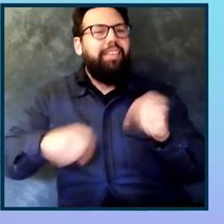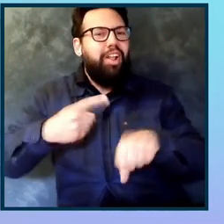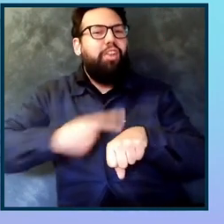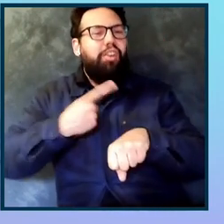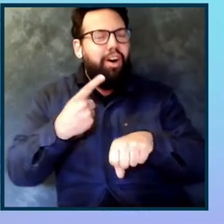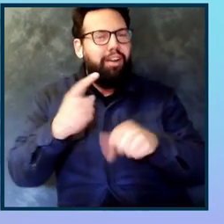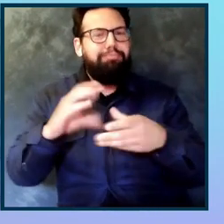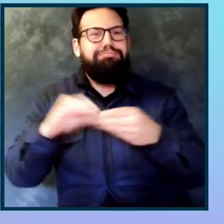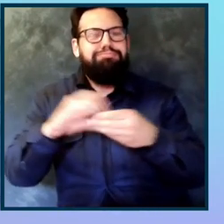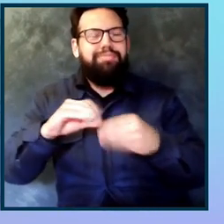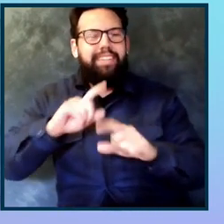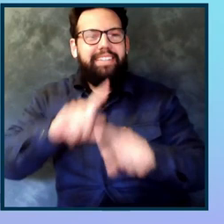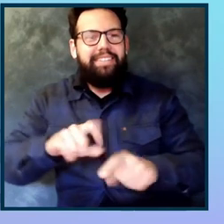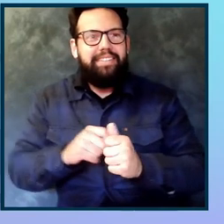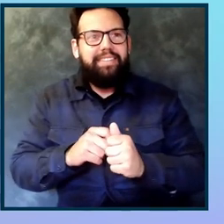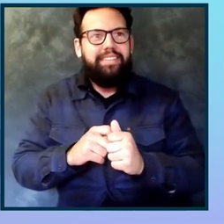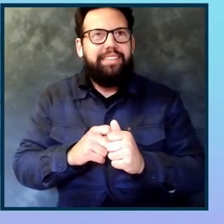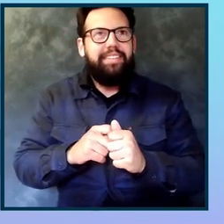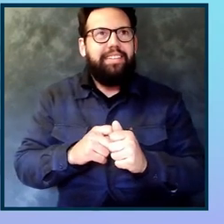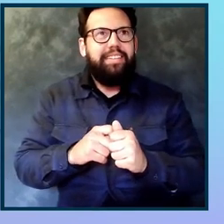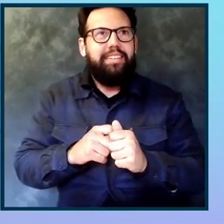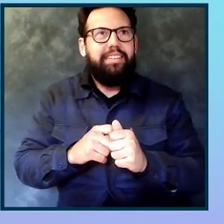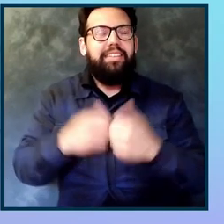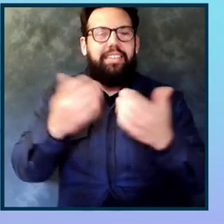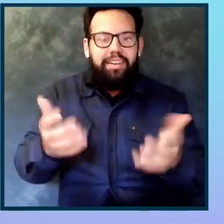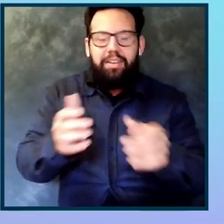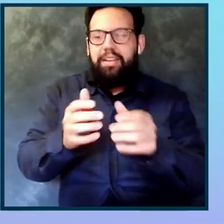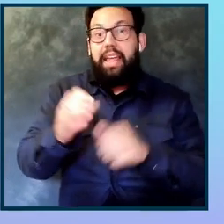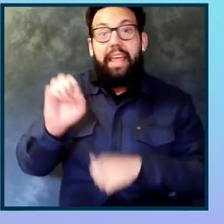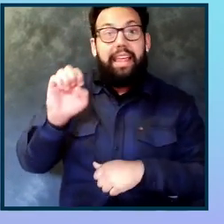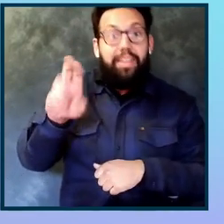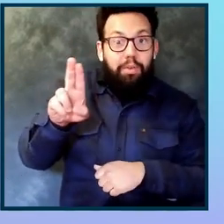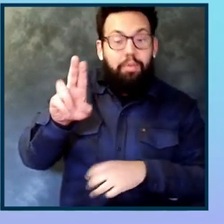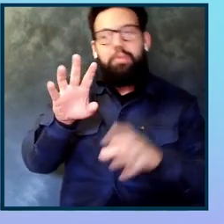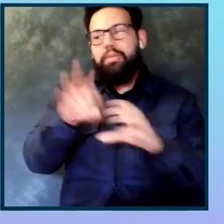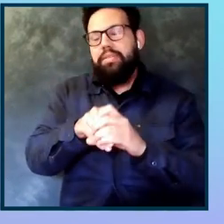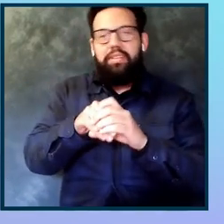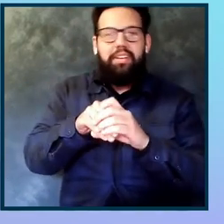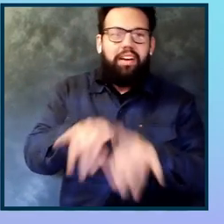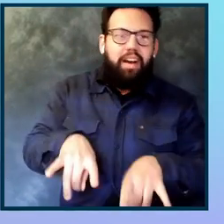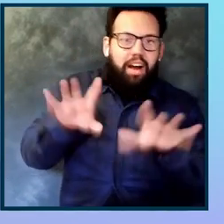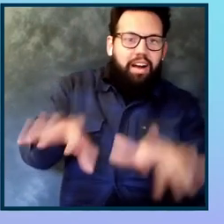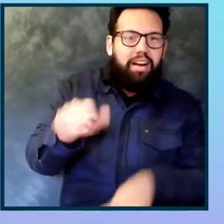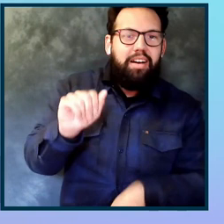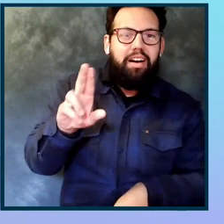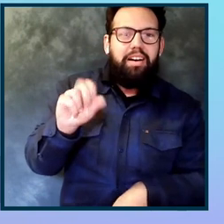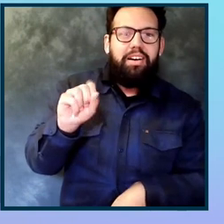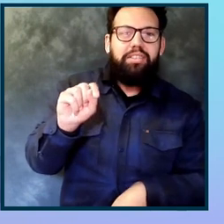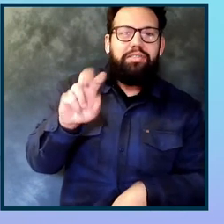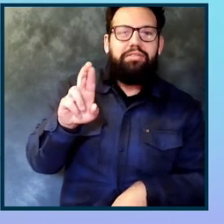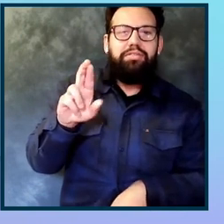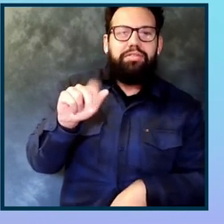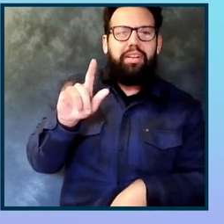just with the EU, with Australia, with all of you across the world where monitoring for